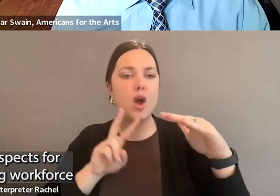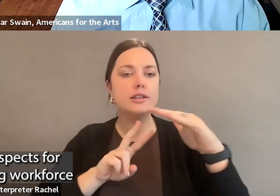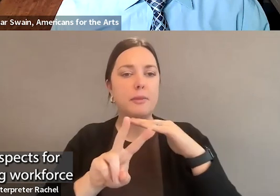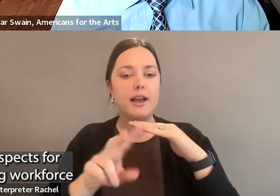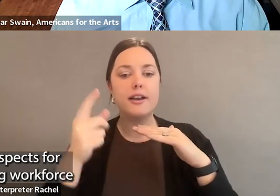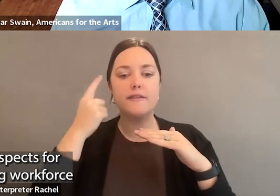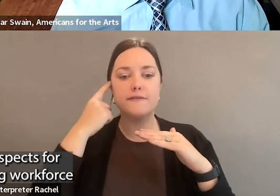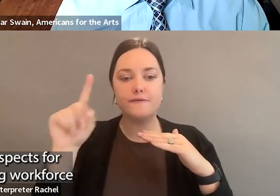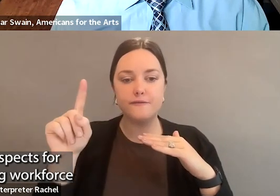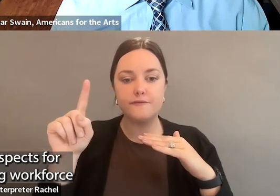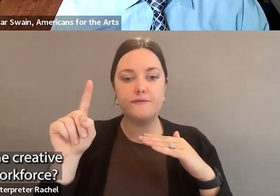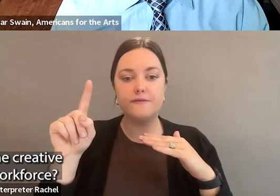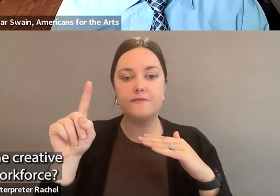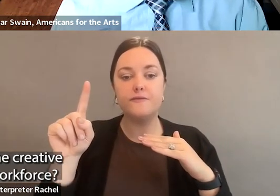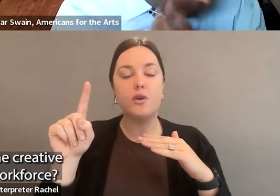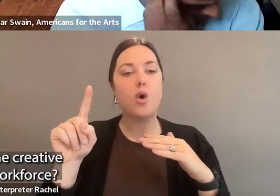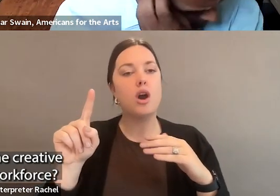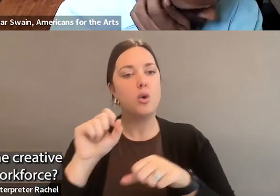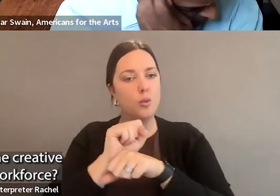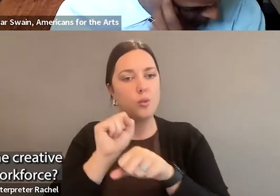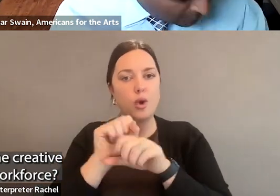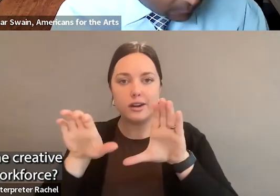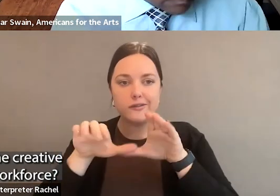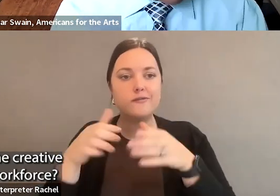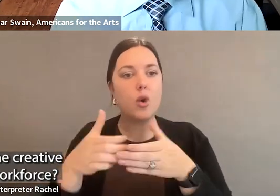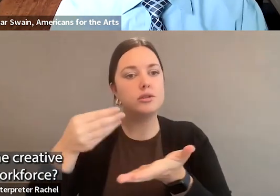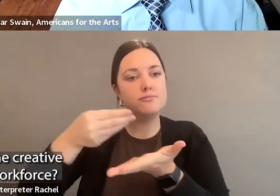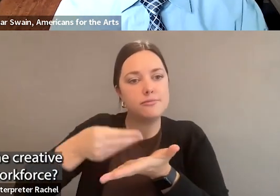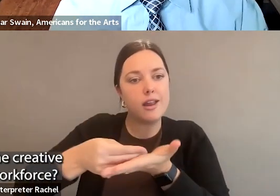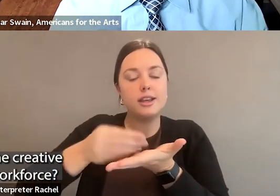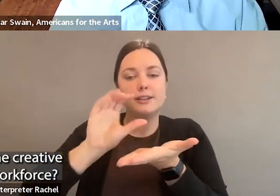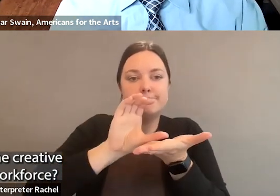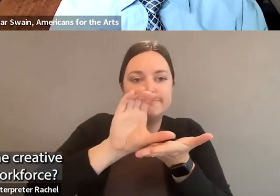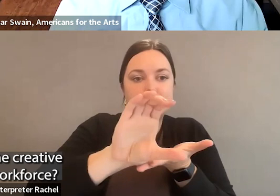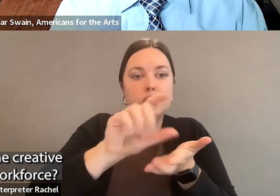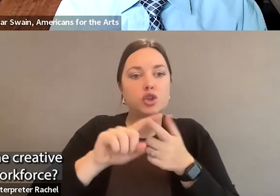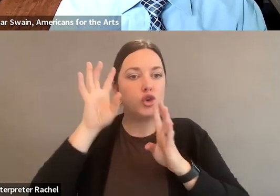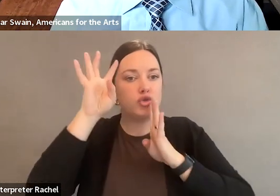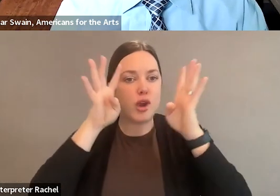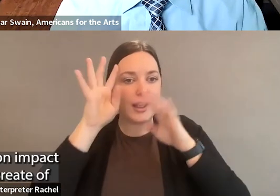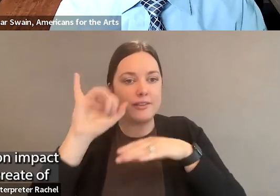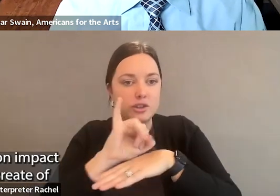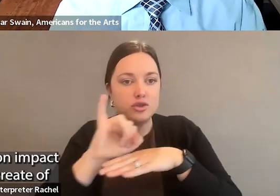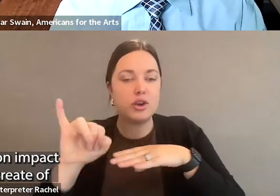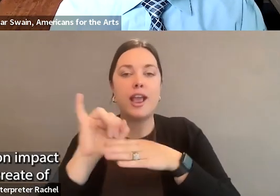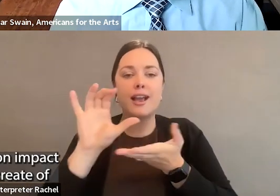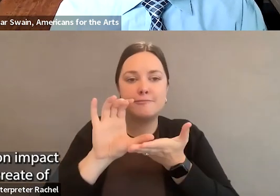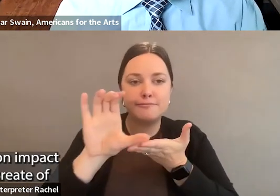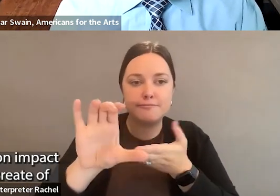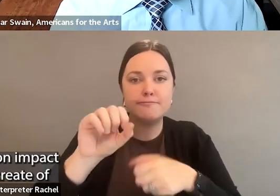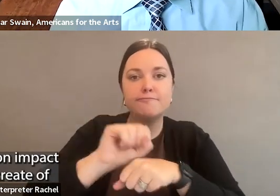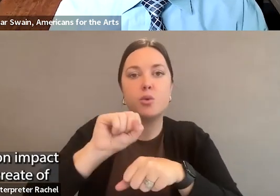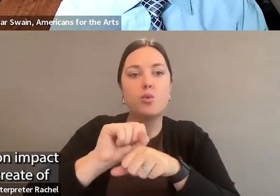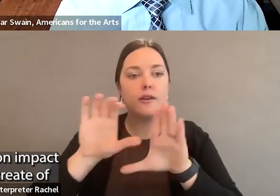vehicles for getting workforce development dollars to the creative industries and creative workforce? And how does the